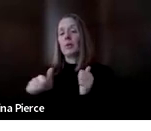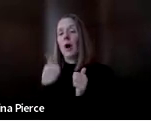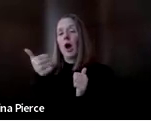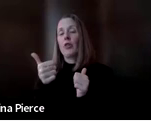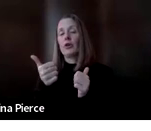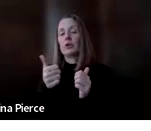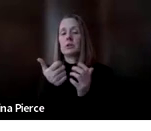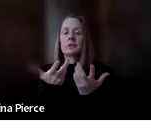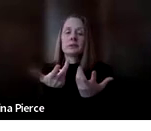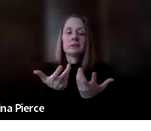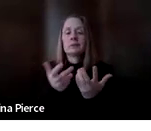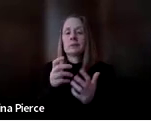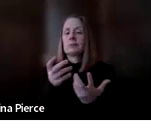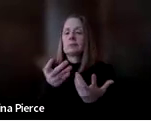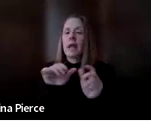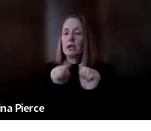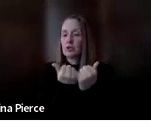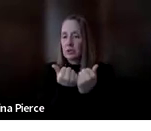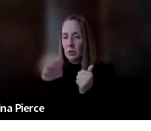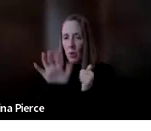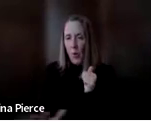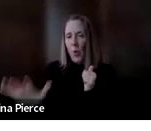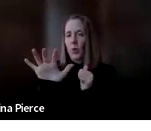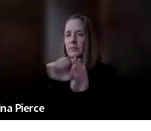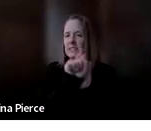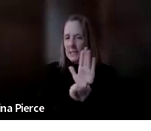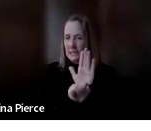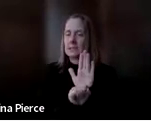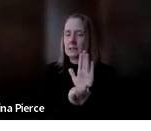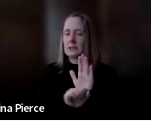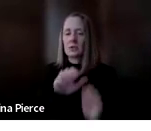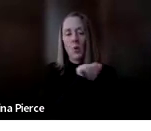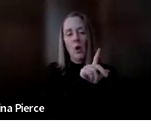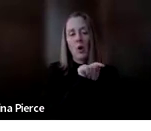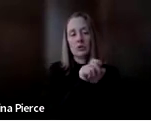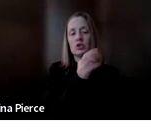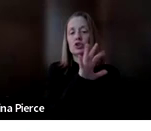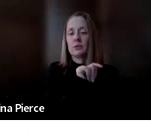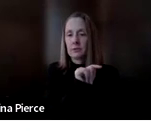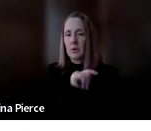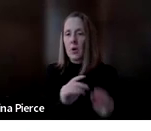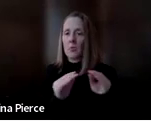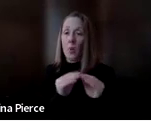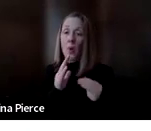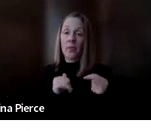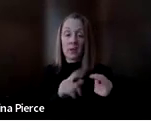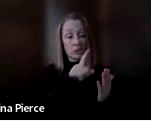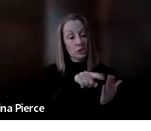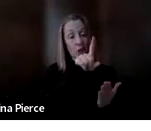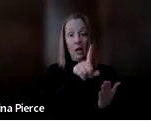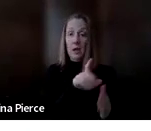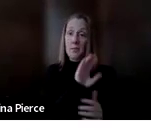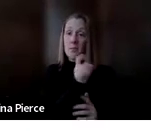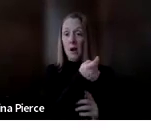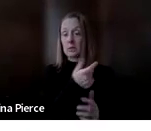like alt shift comes and talks about assistive technology is more than just checking a box and how to have collaborative assistive technology